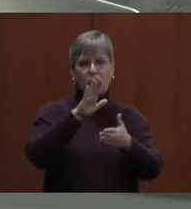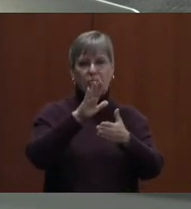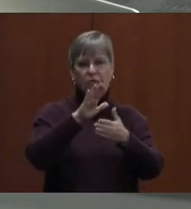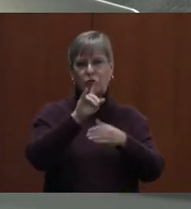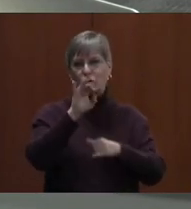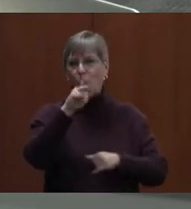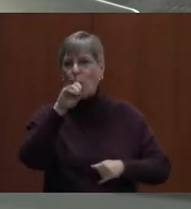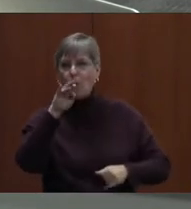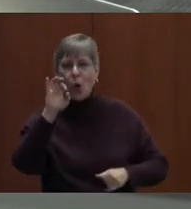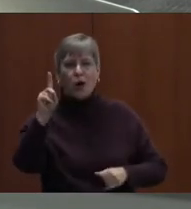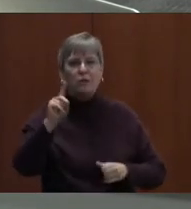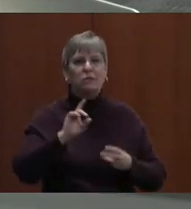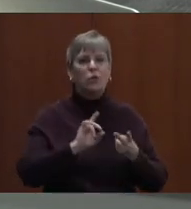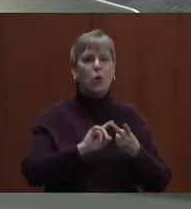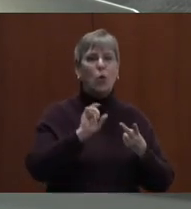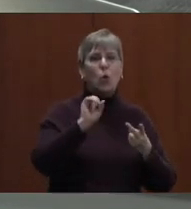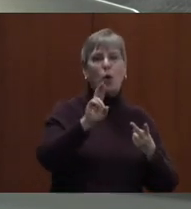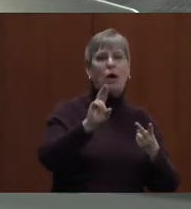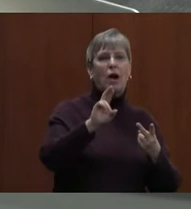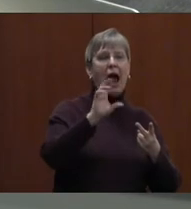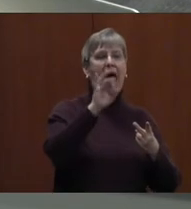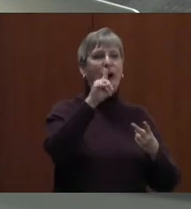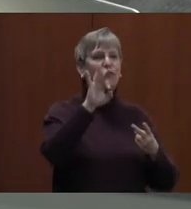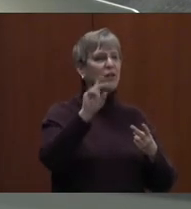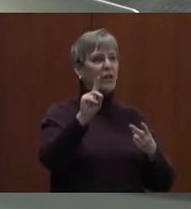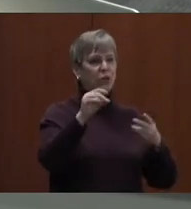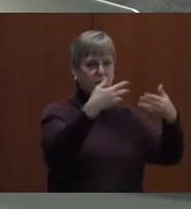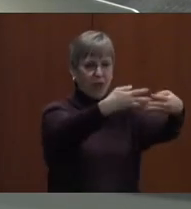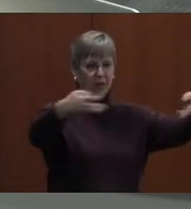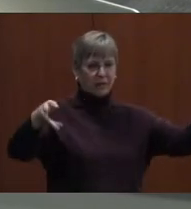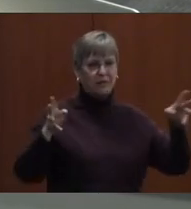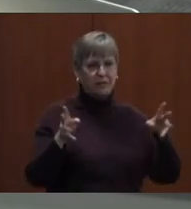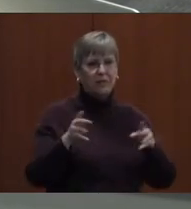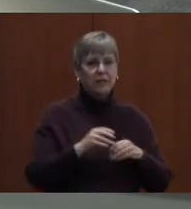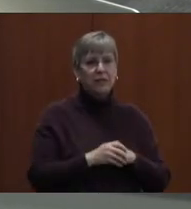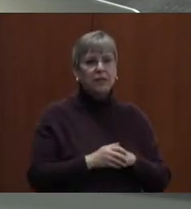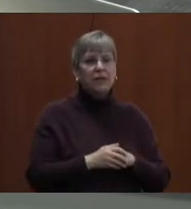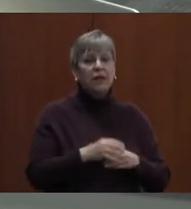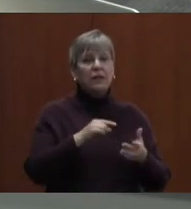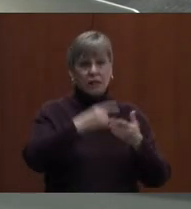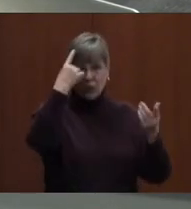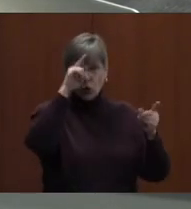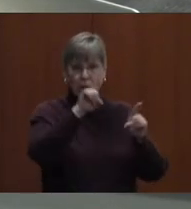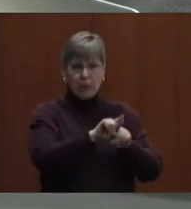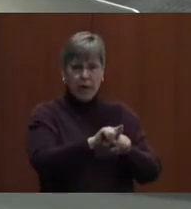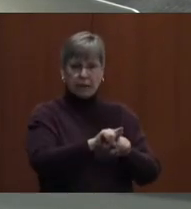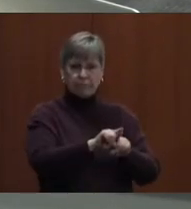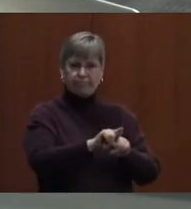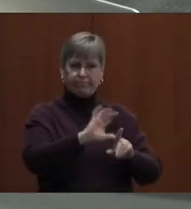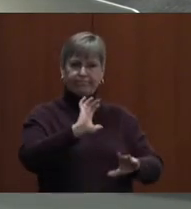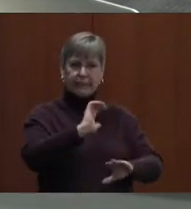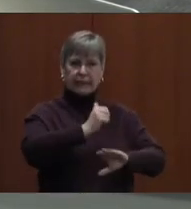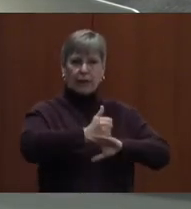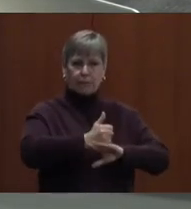on, you know, outfield fences and so forth. This agreement sort of solidifies